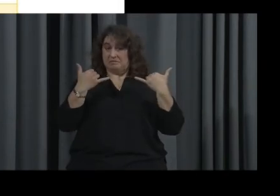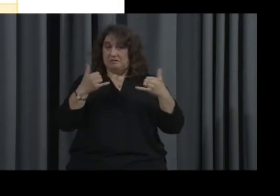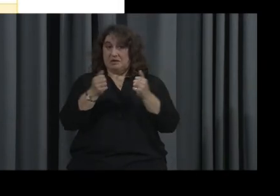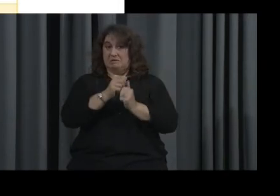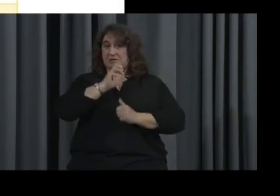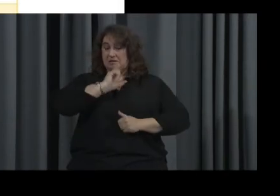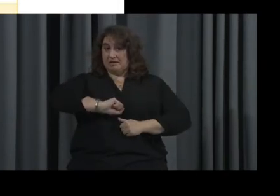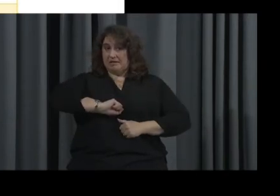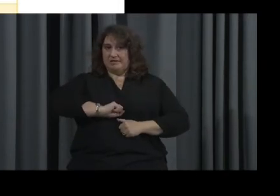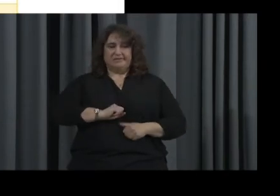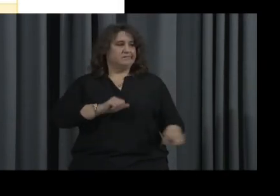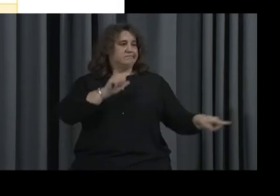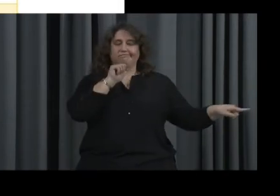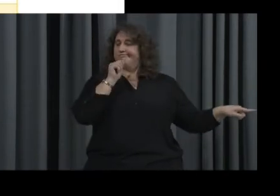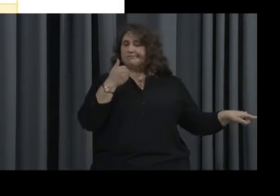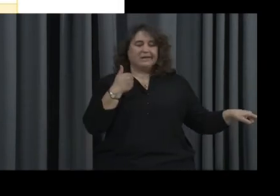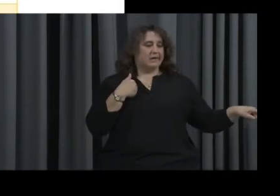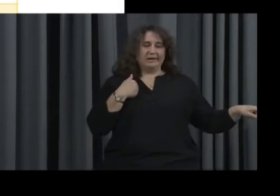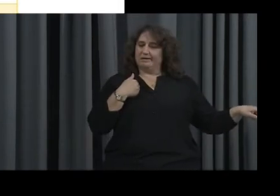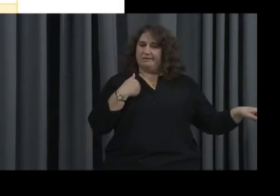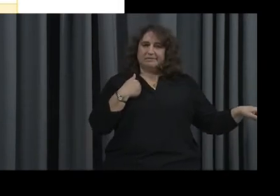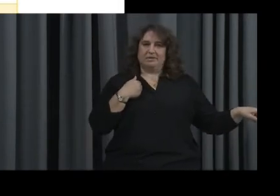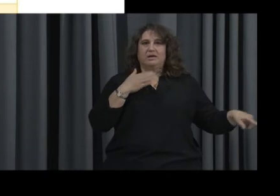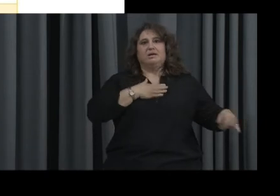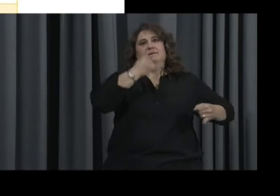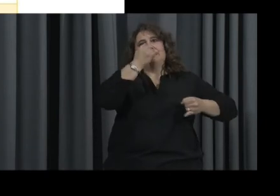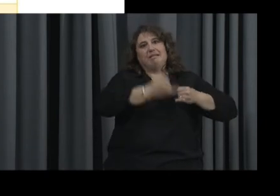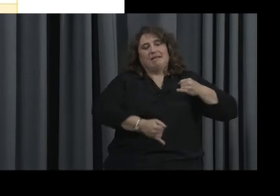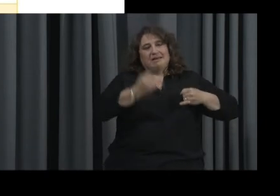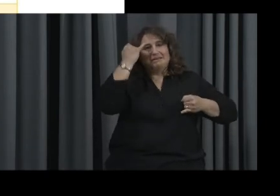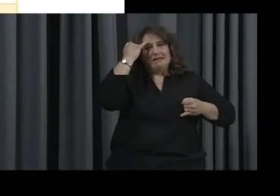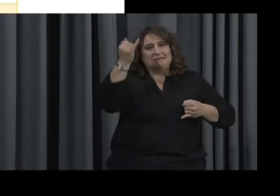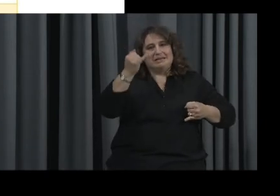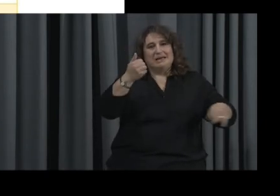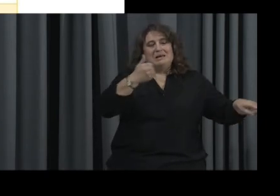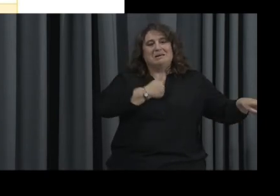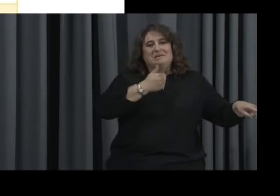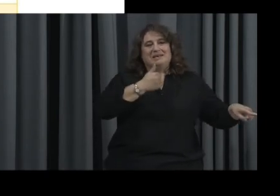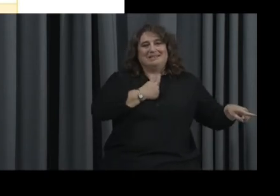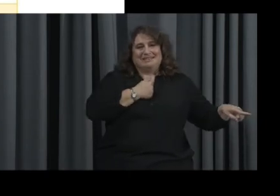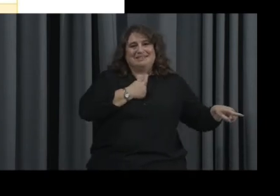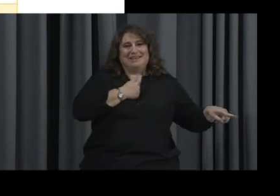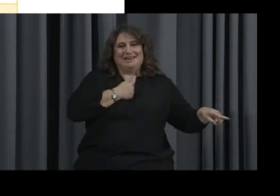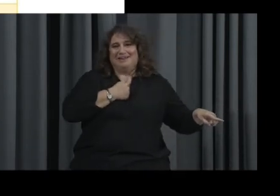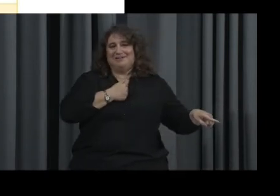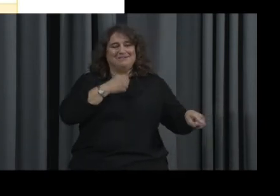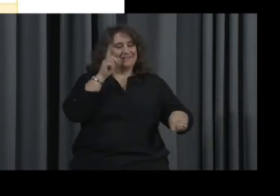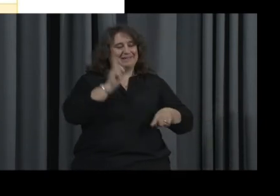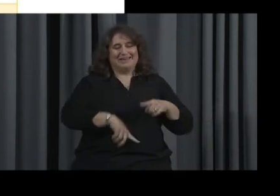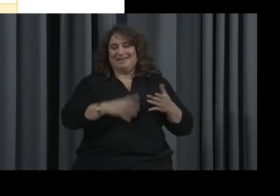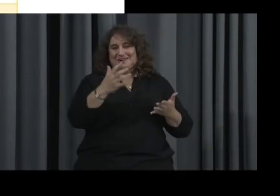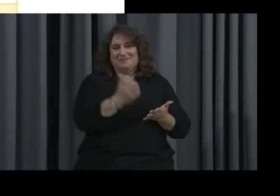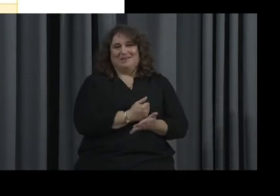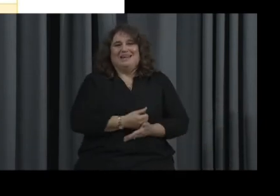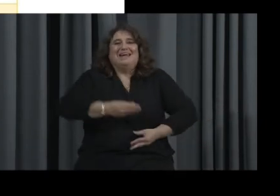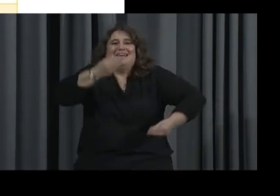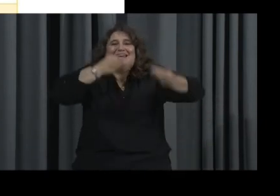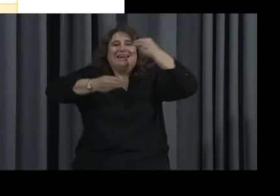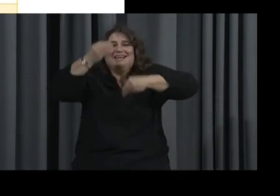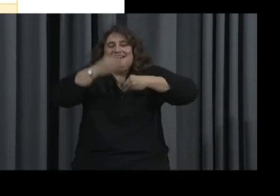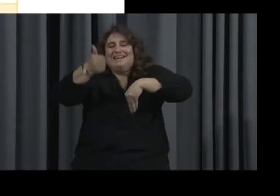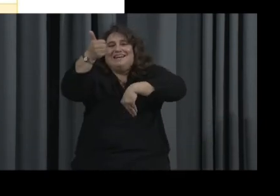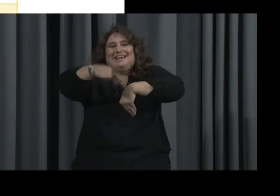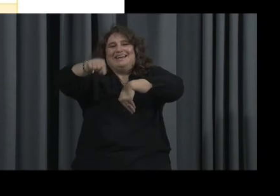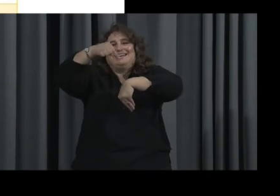I don't have that. Nope. This is my last one, so it looks like I'm going to be the first one out. Nope. Eating whenever I want to.